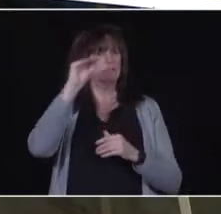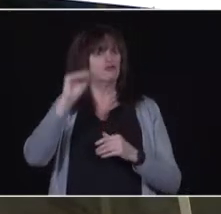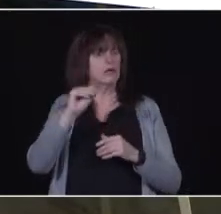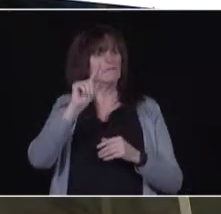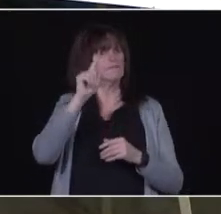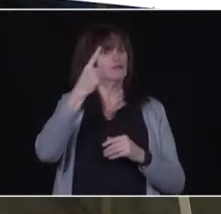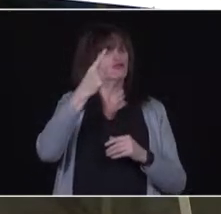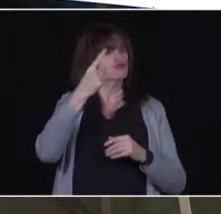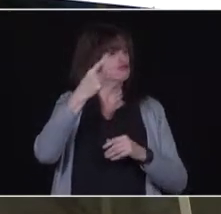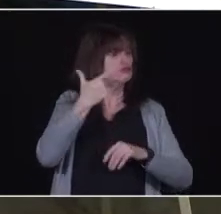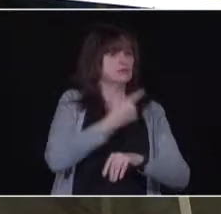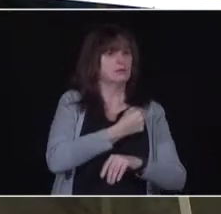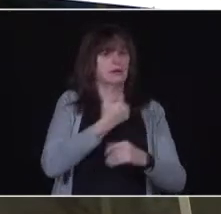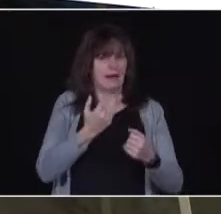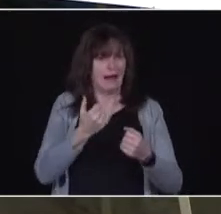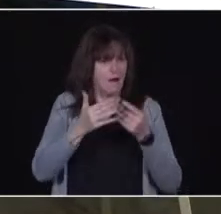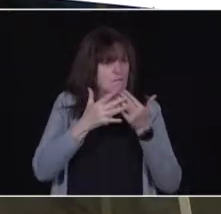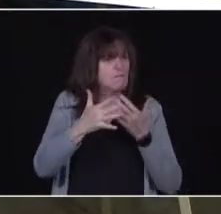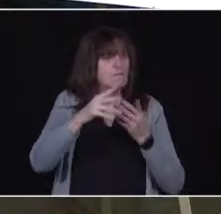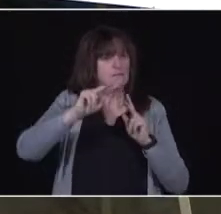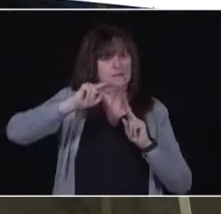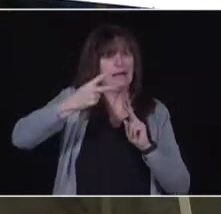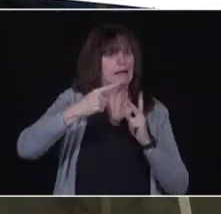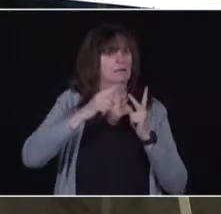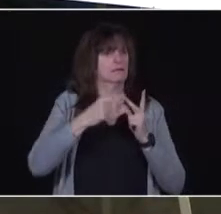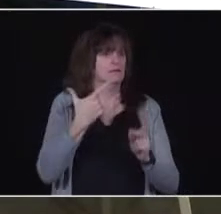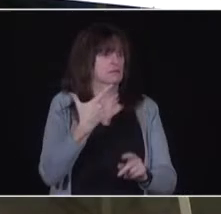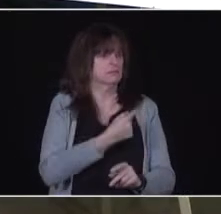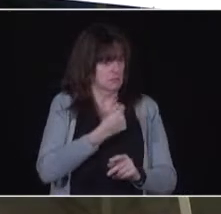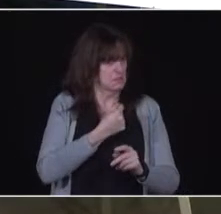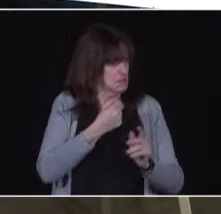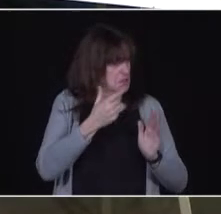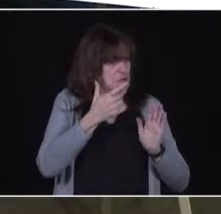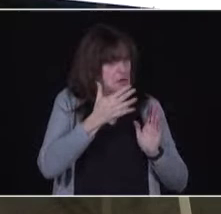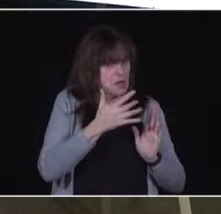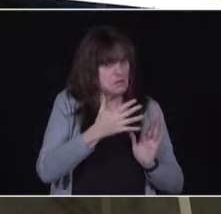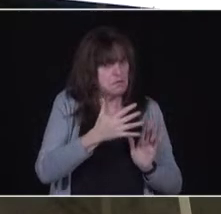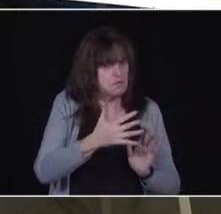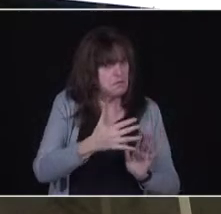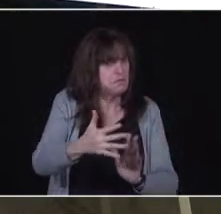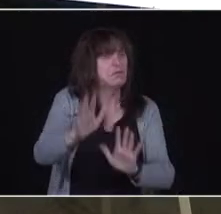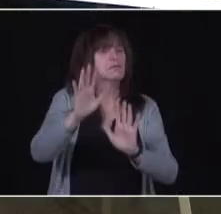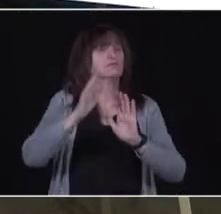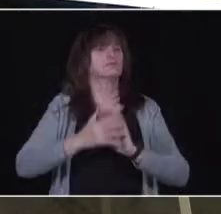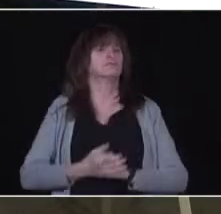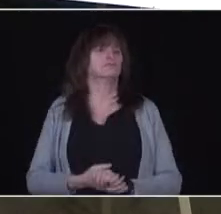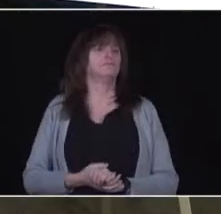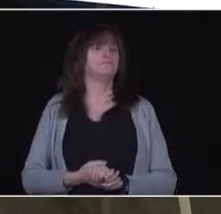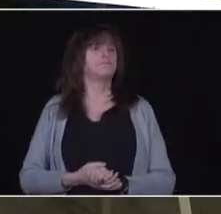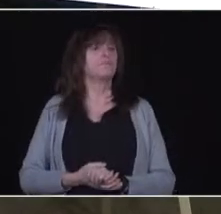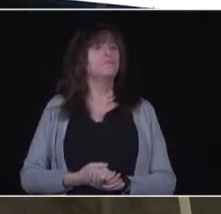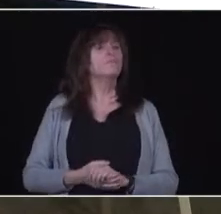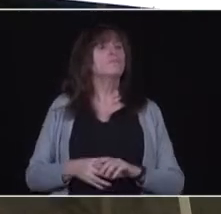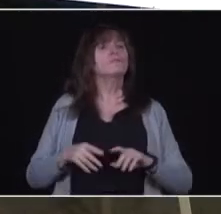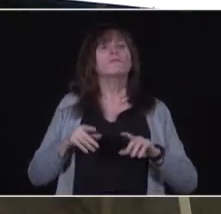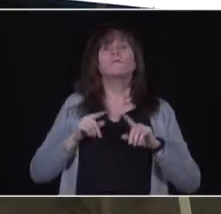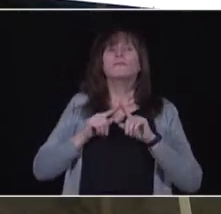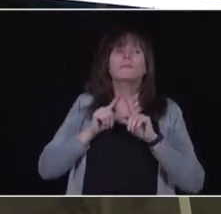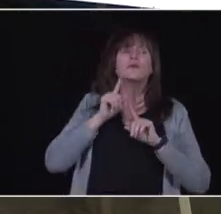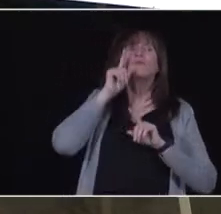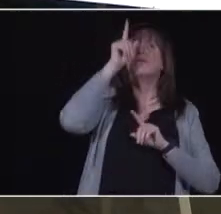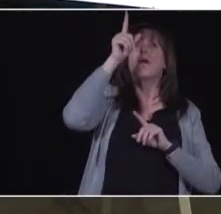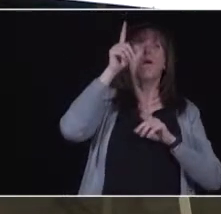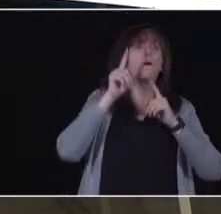the second needle to them. At the same time, we are continuing with operation remote immunity, and many of you will recall that that is our